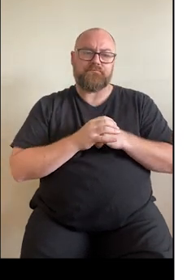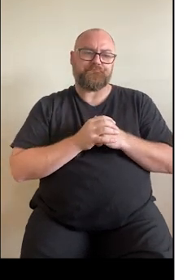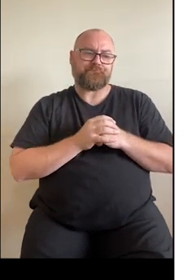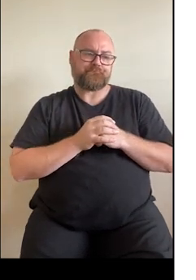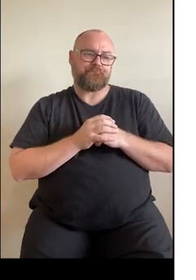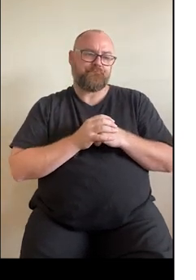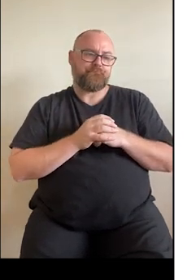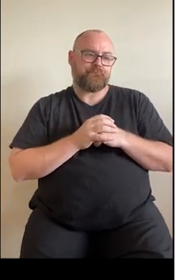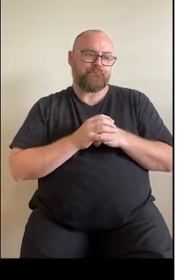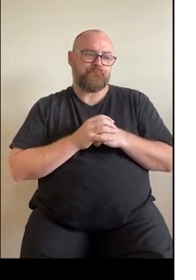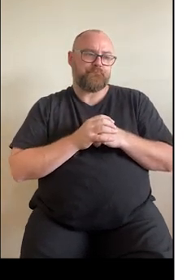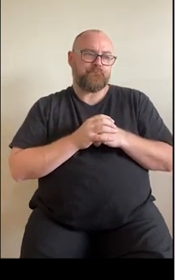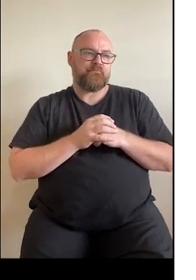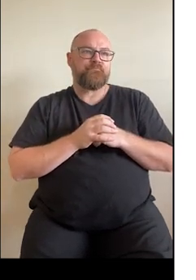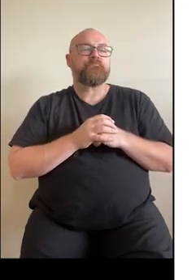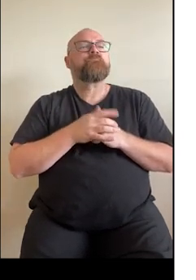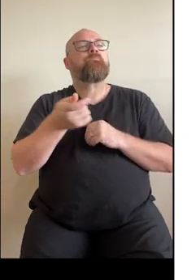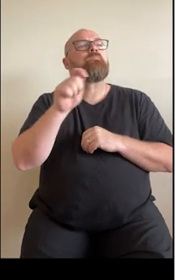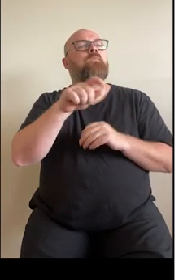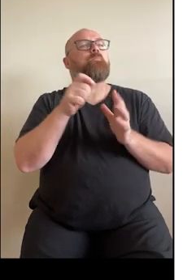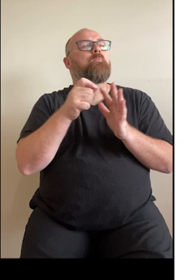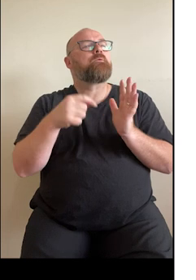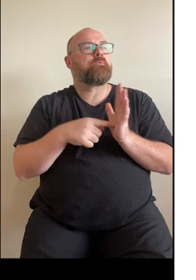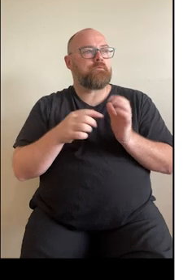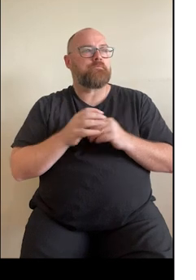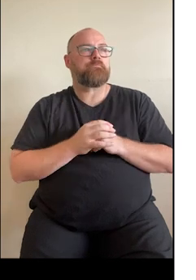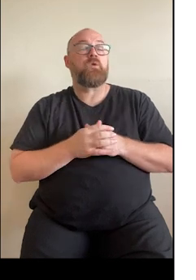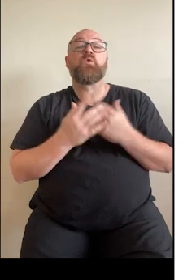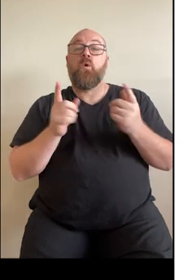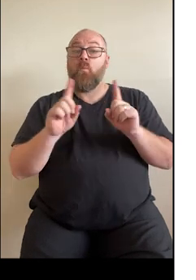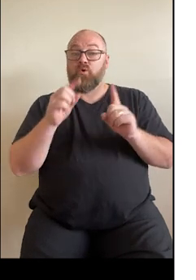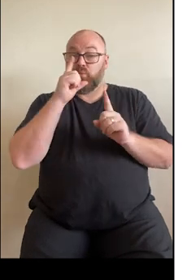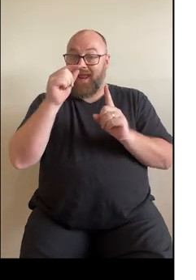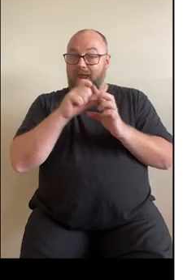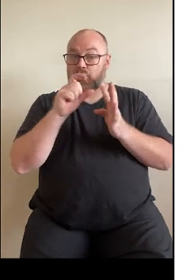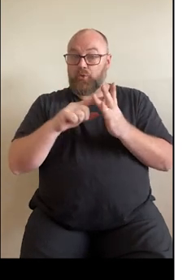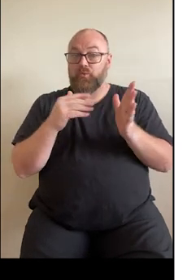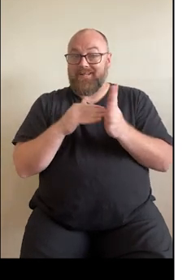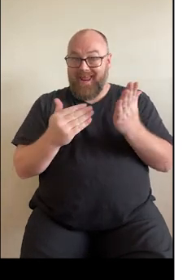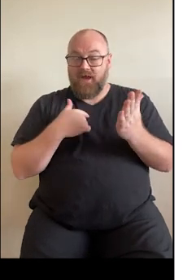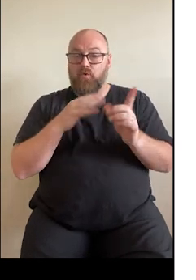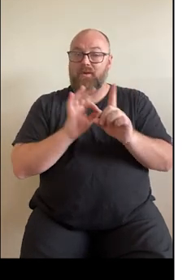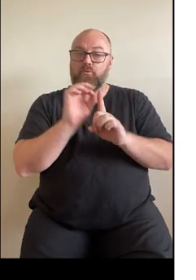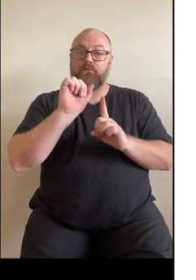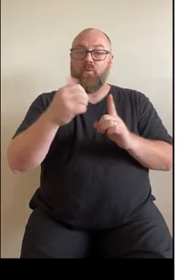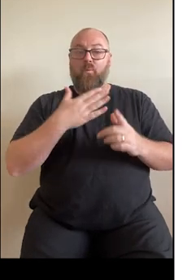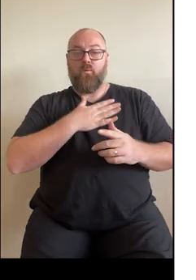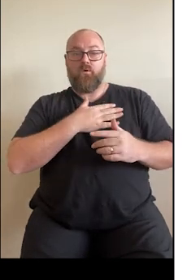So next slide please. So some of the things that you can do now to improve your heart health.